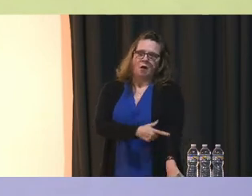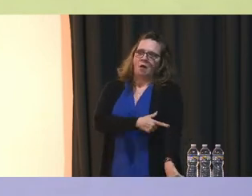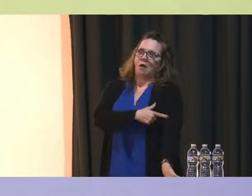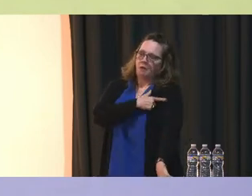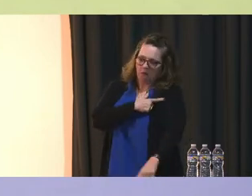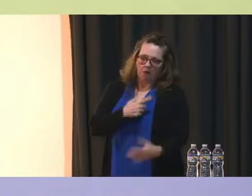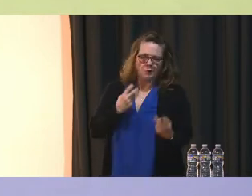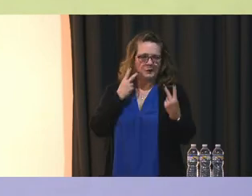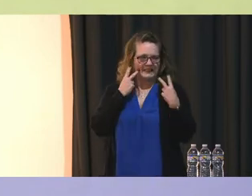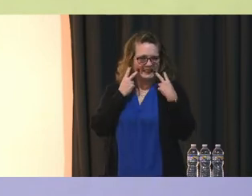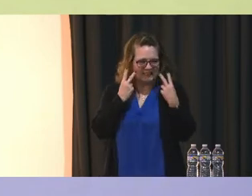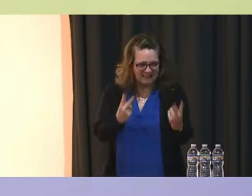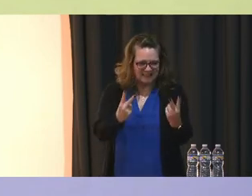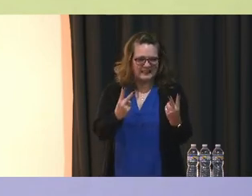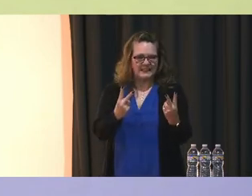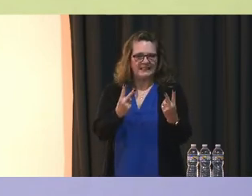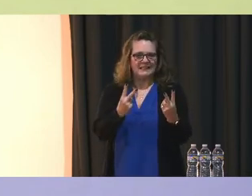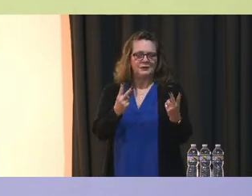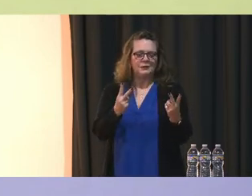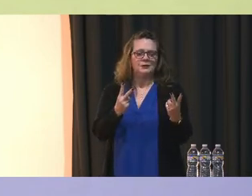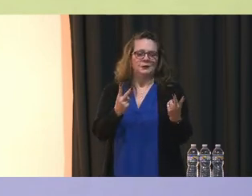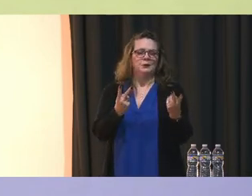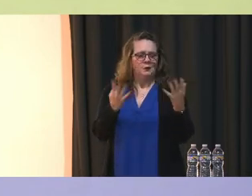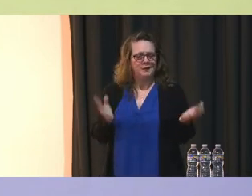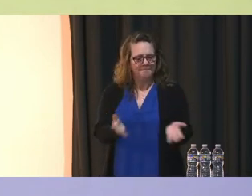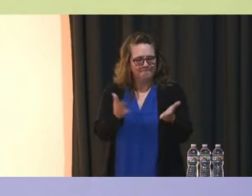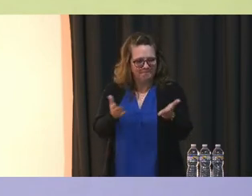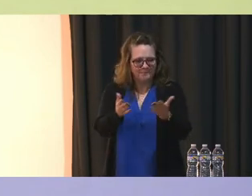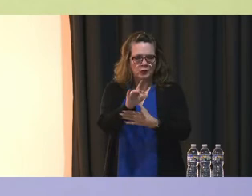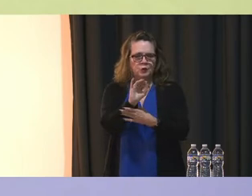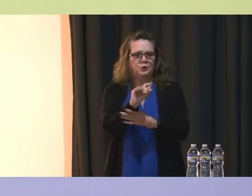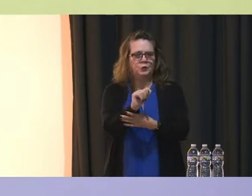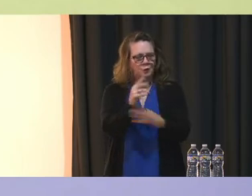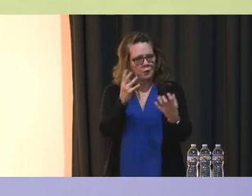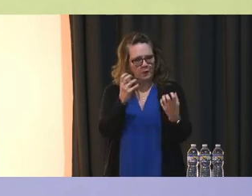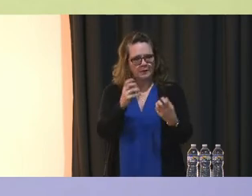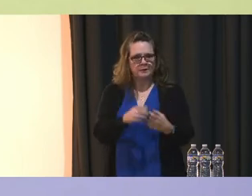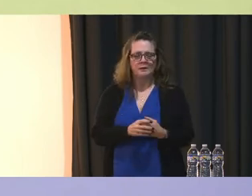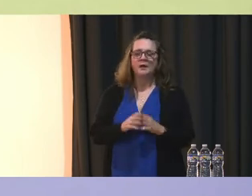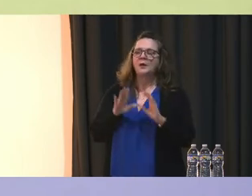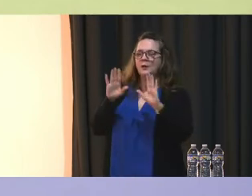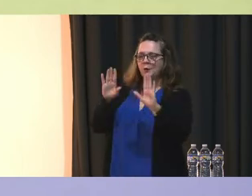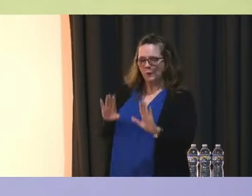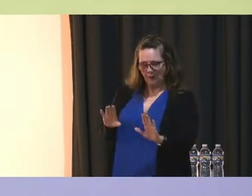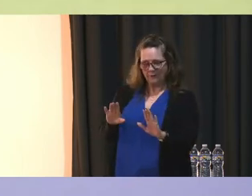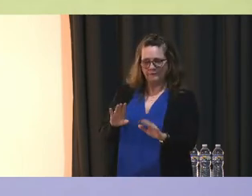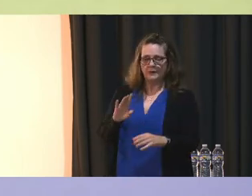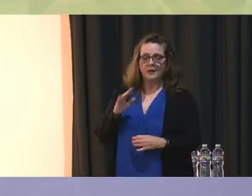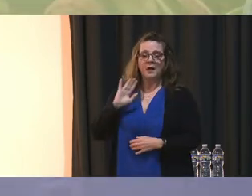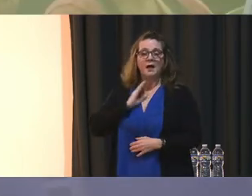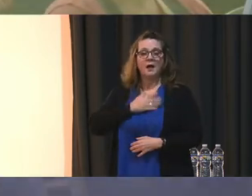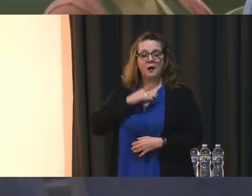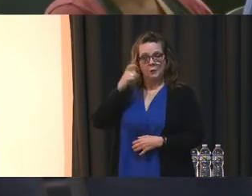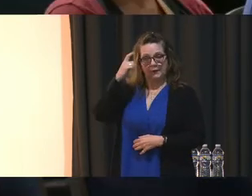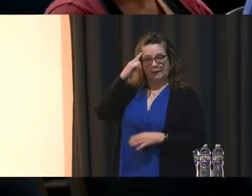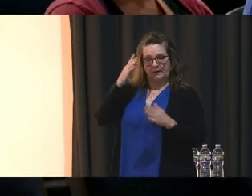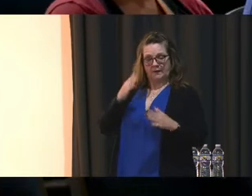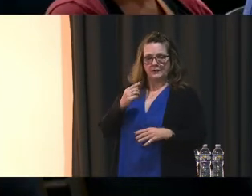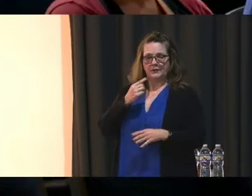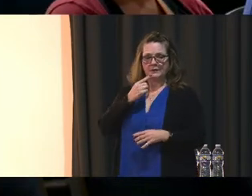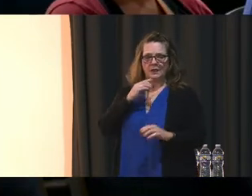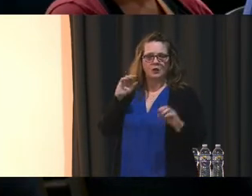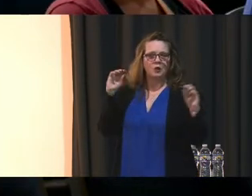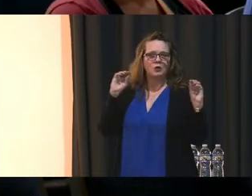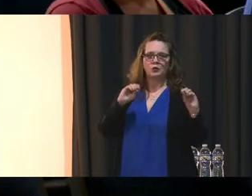to see this be pushed down the road in the manner that we expect and want Wonderful Our governor has said that no one